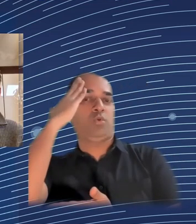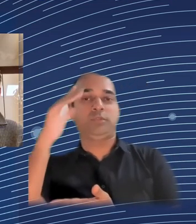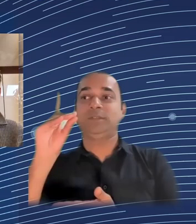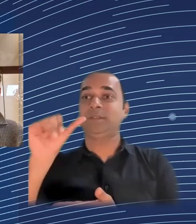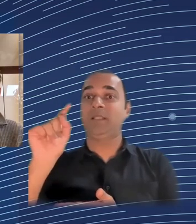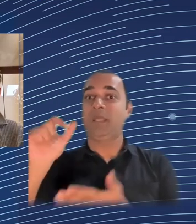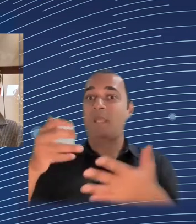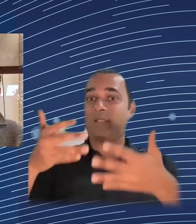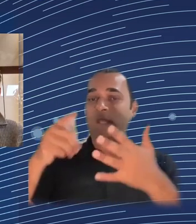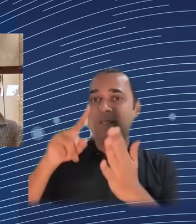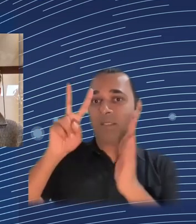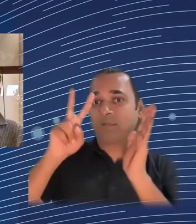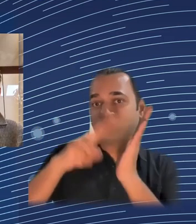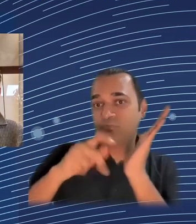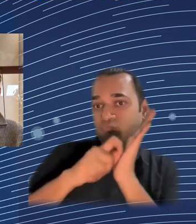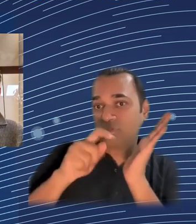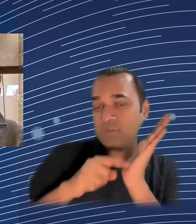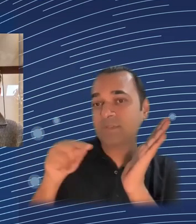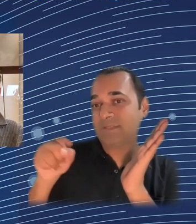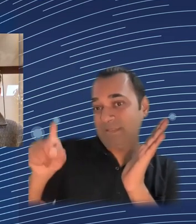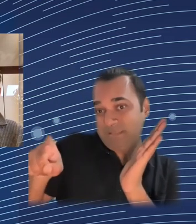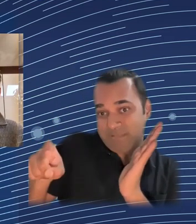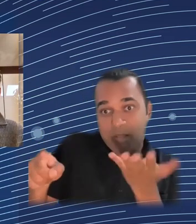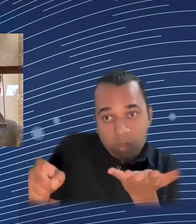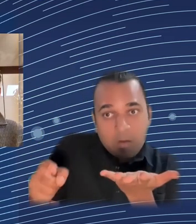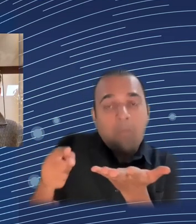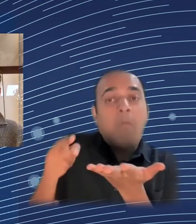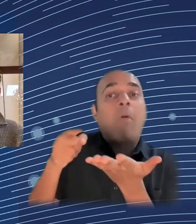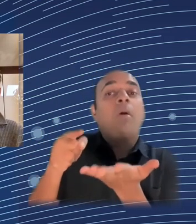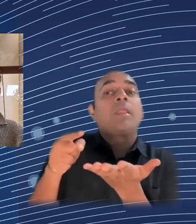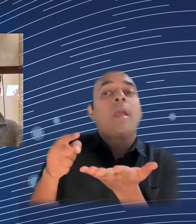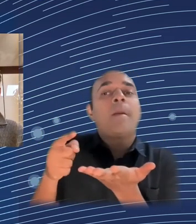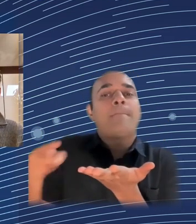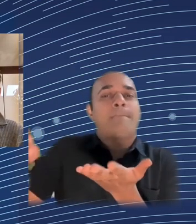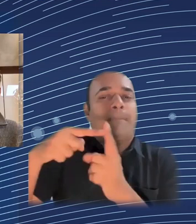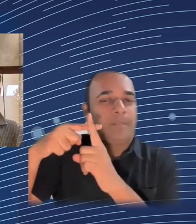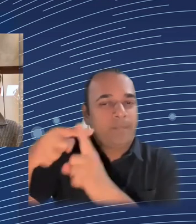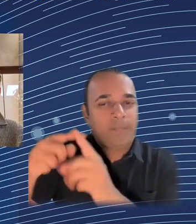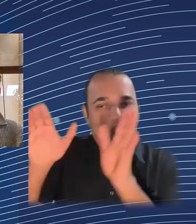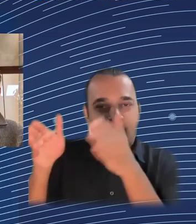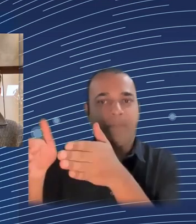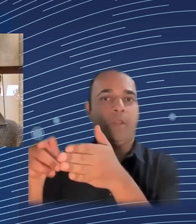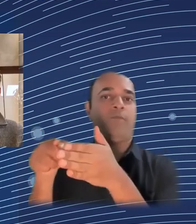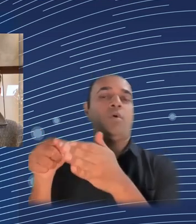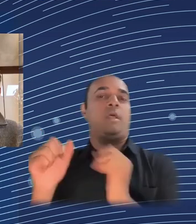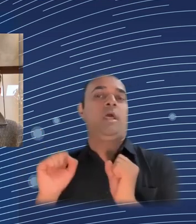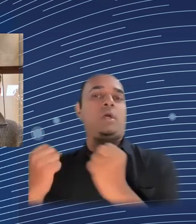Thank you. Thank you very much for that question. Perhaps when we return to the panel, if anyone of you wishes to pick that up. It is an interesting